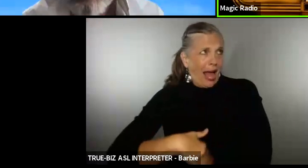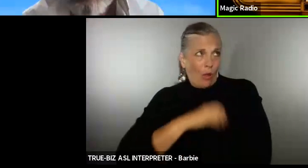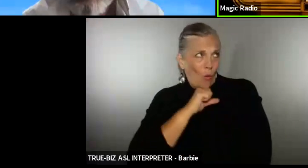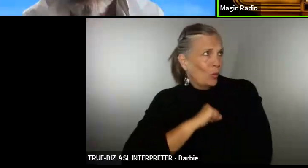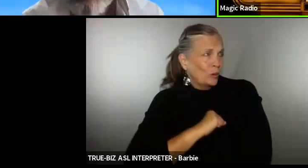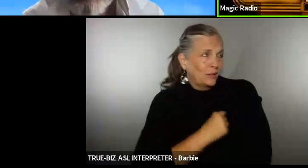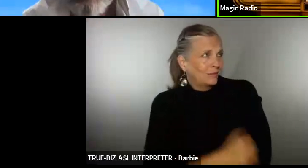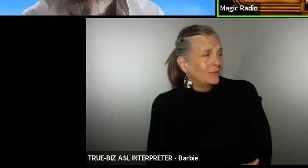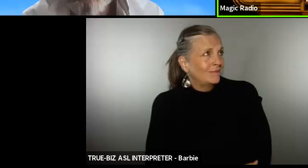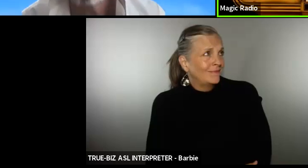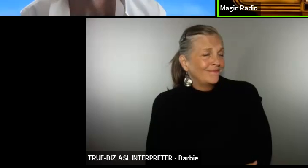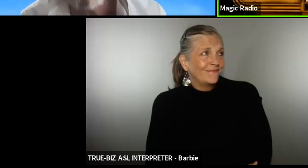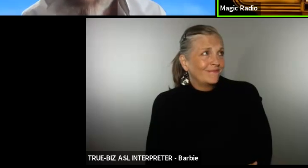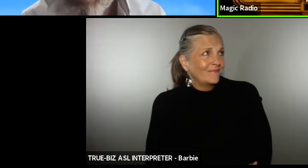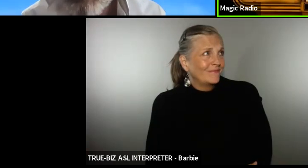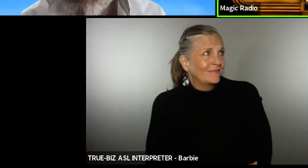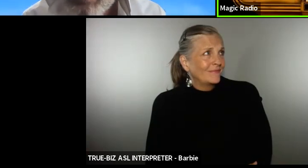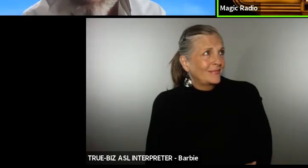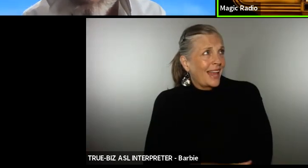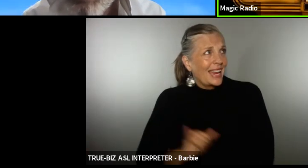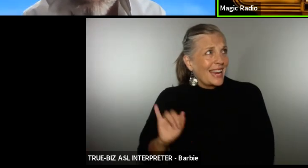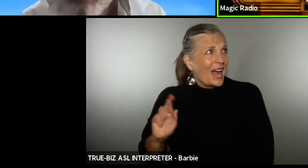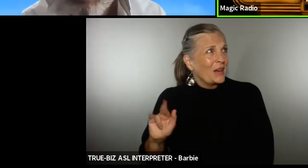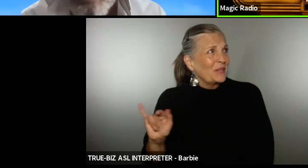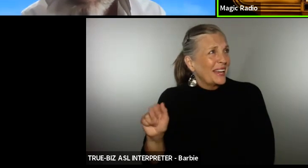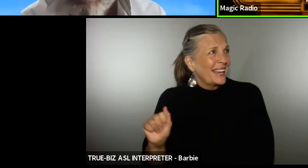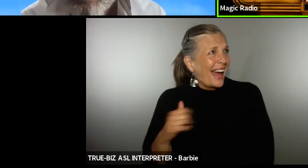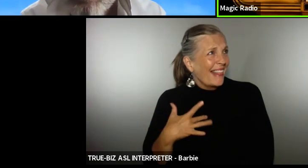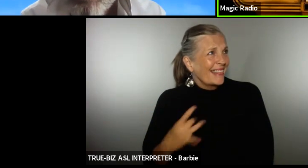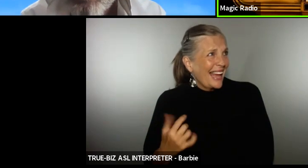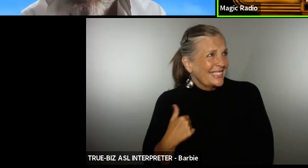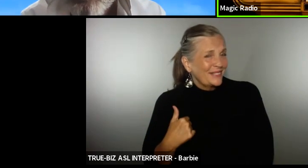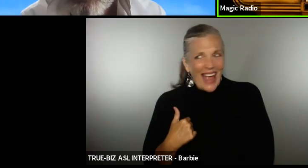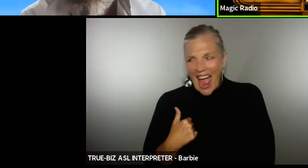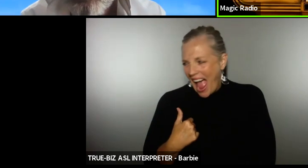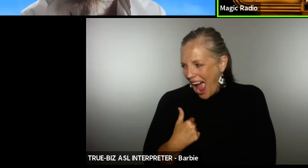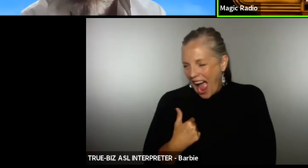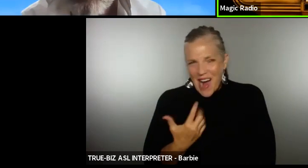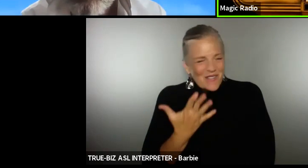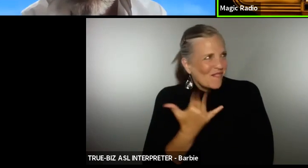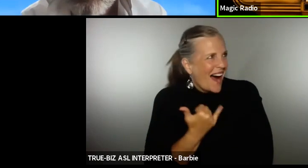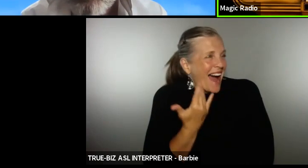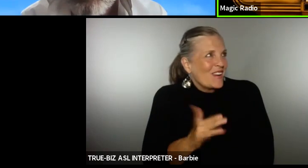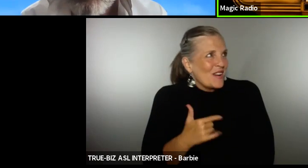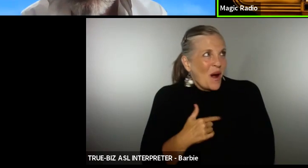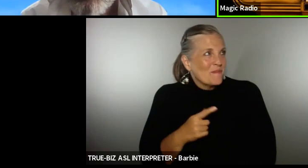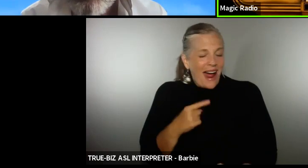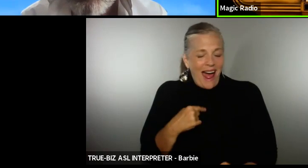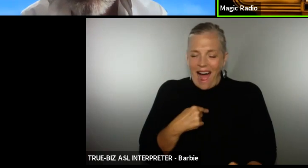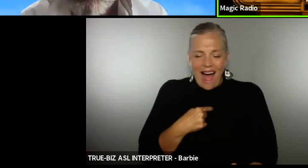and Irina likes me I don't know why but I can't leave